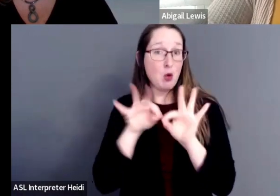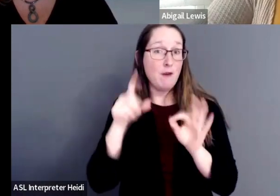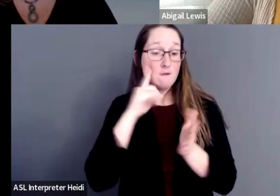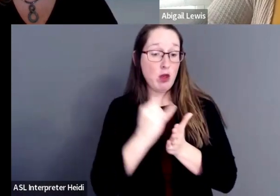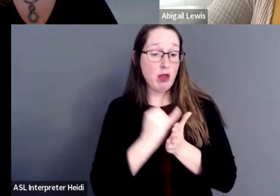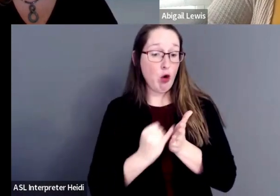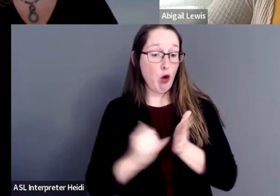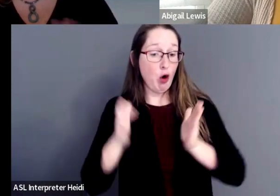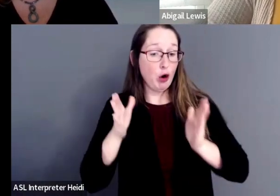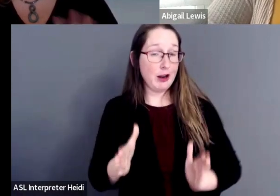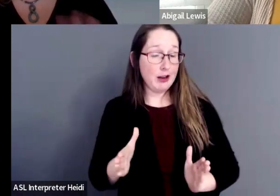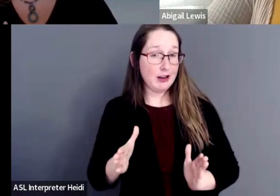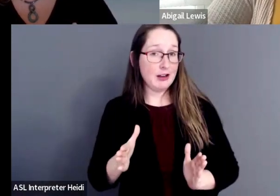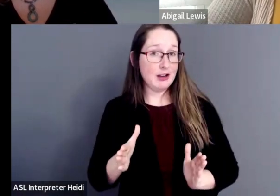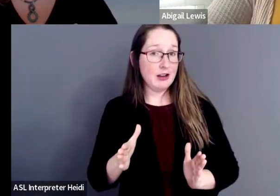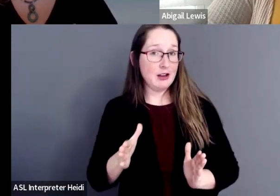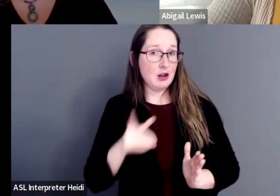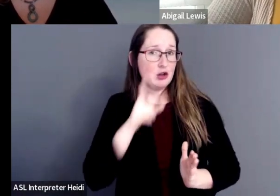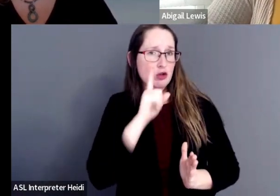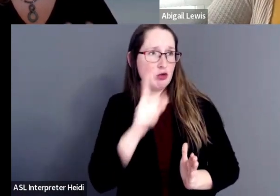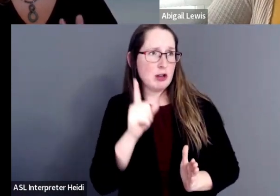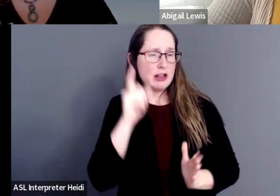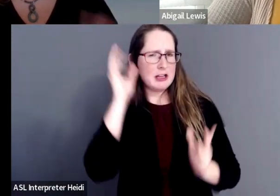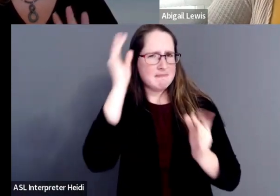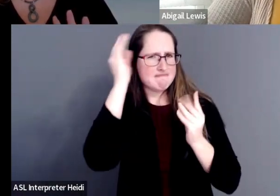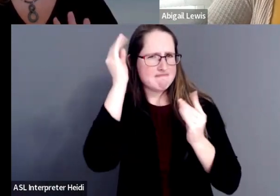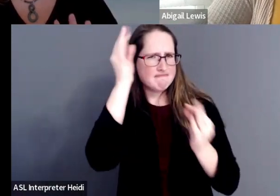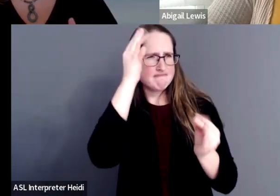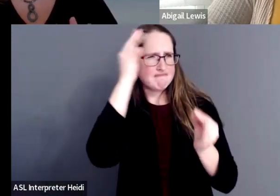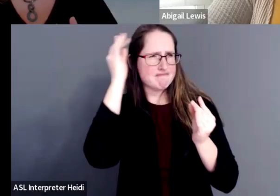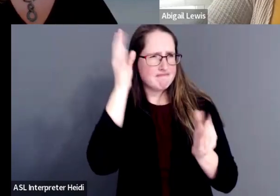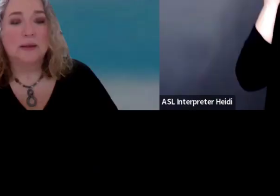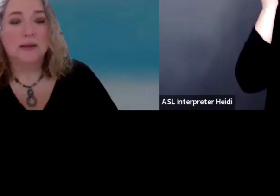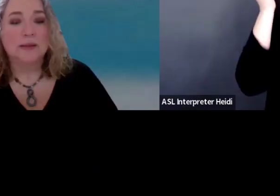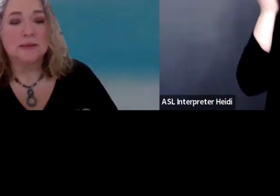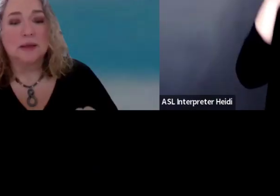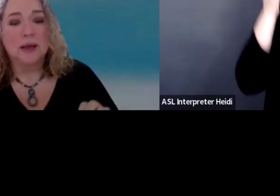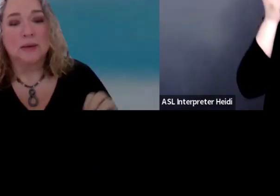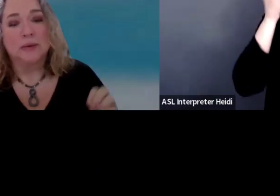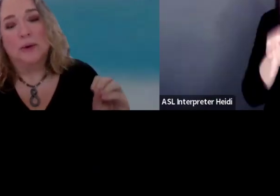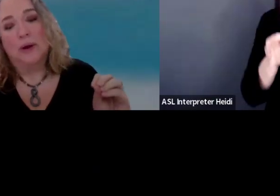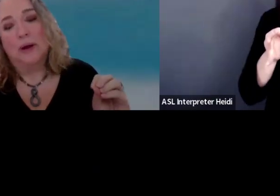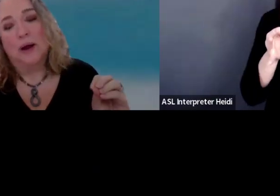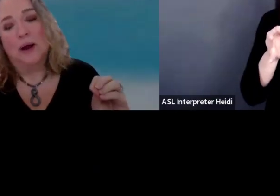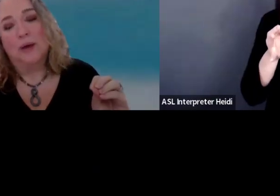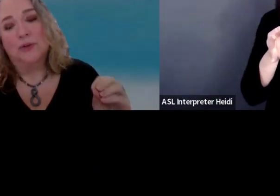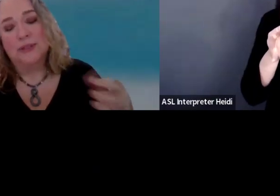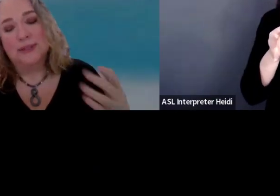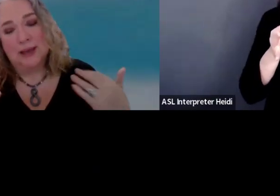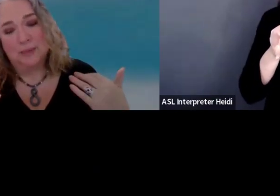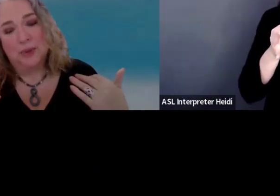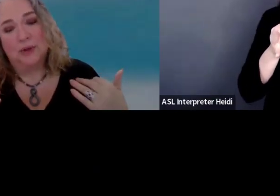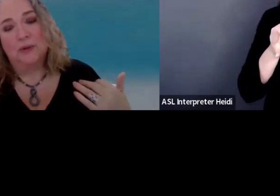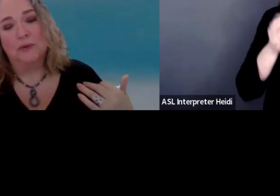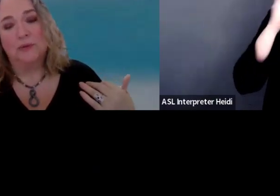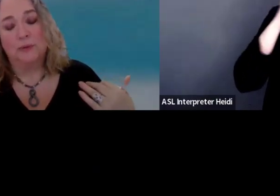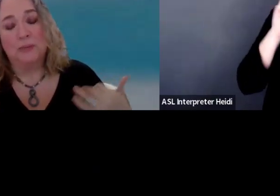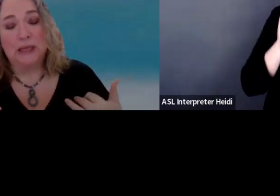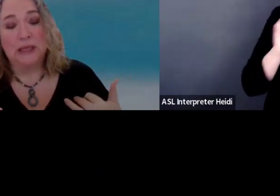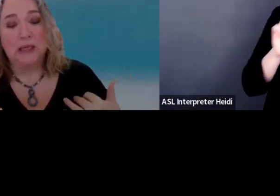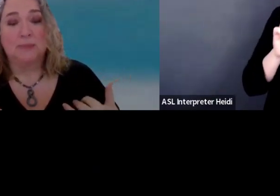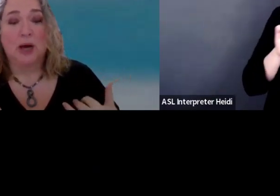ponder and decide is, for example,